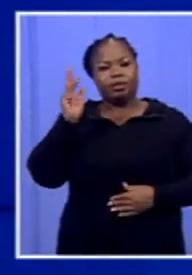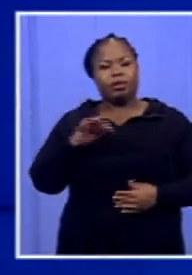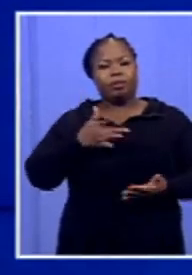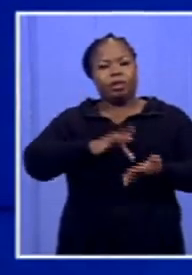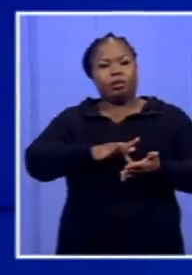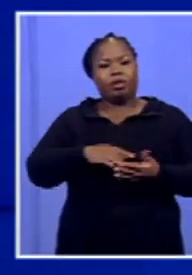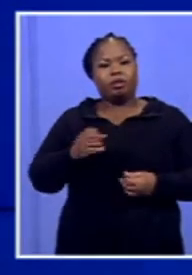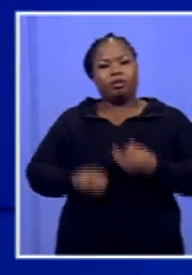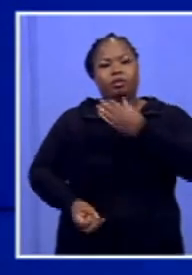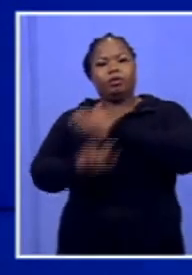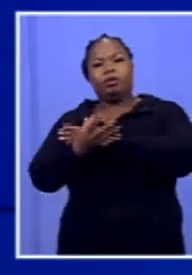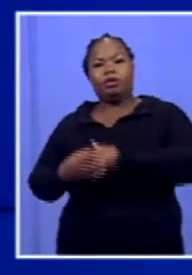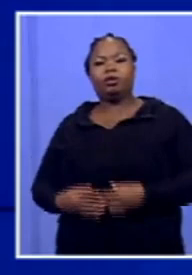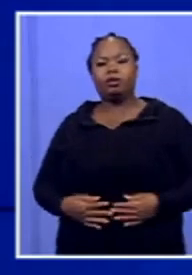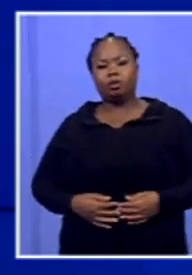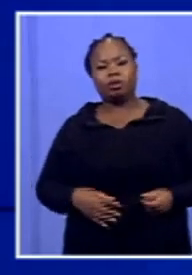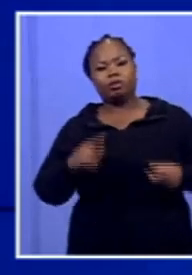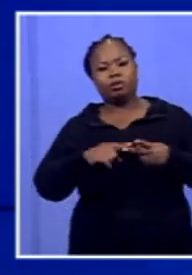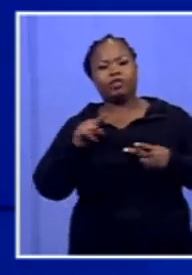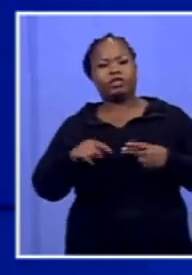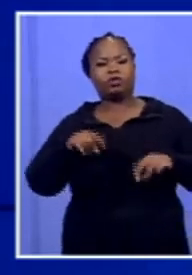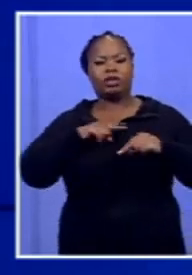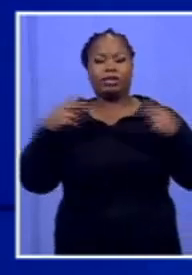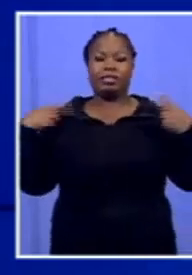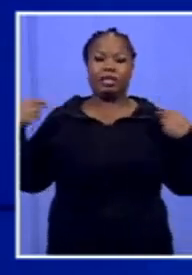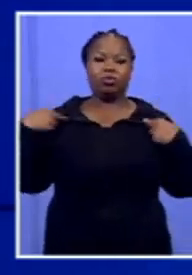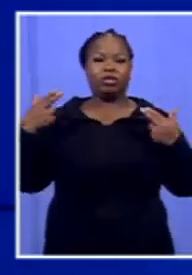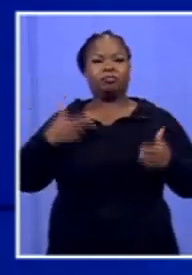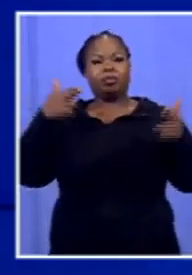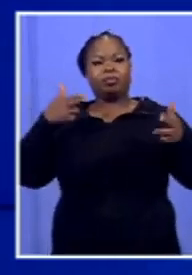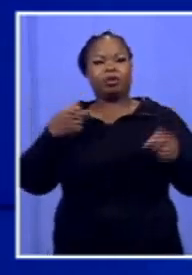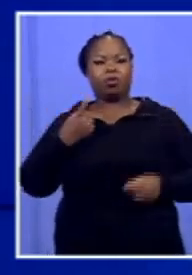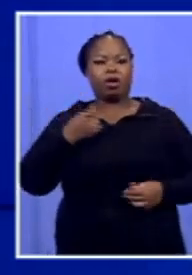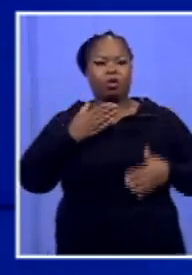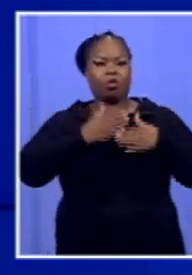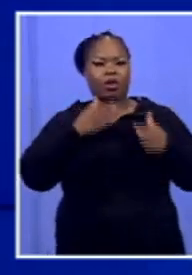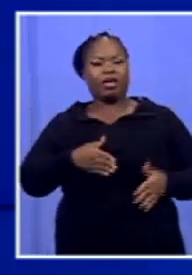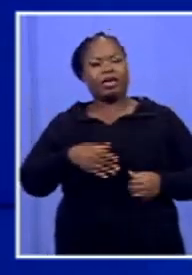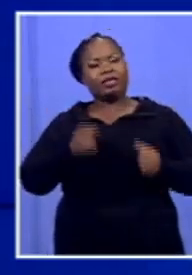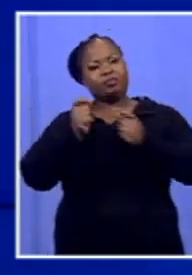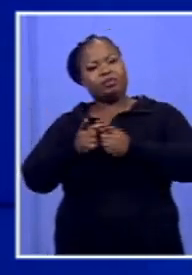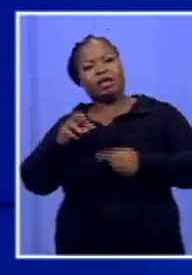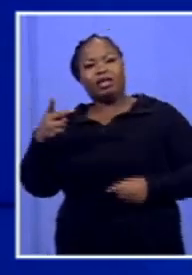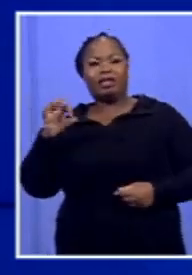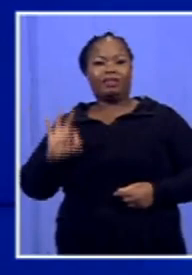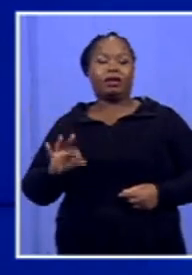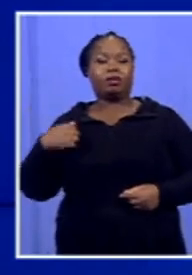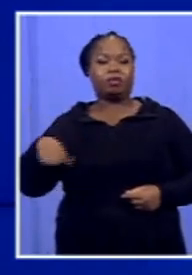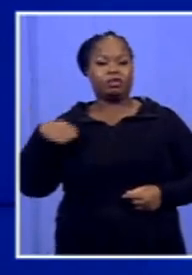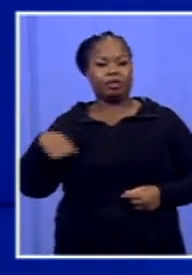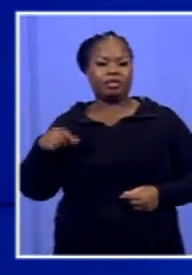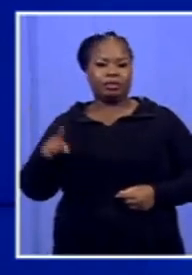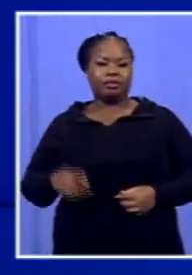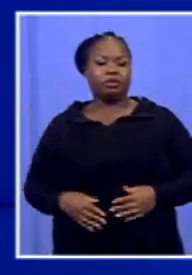Pumalanga. This comes after a security guard allegedly shot dead one worker and injured three others at the municipality.